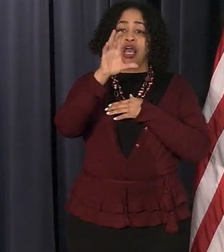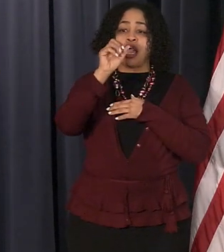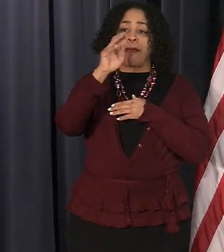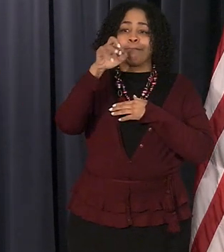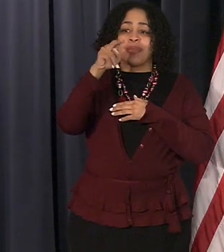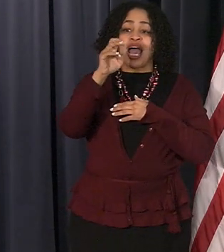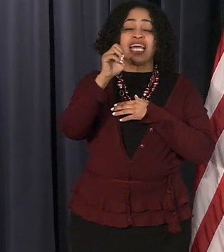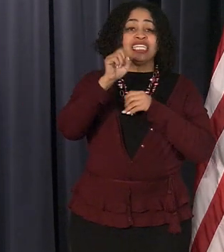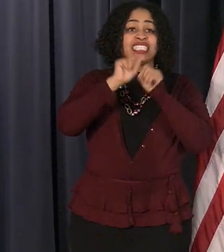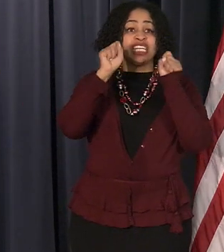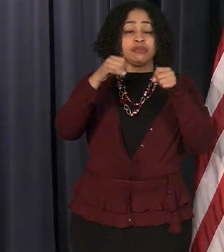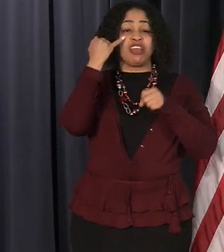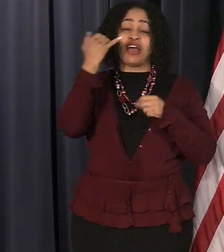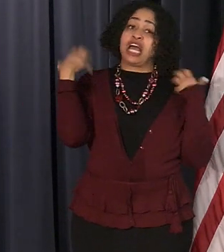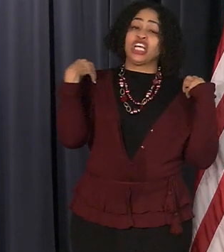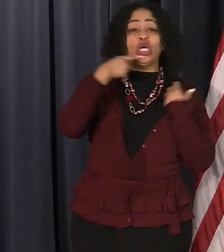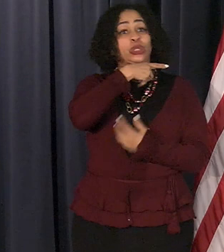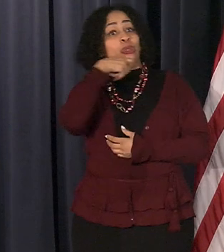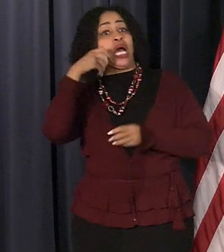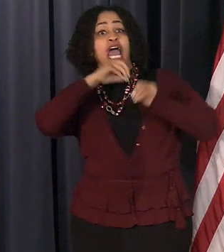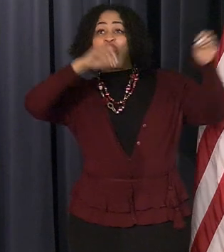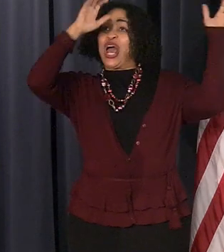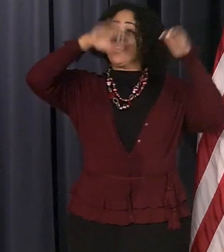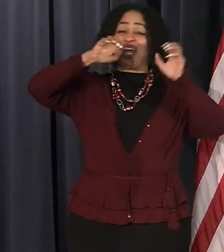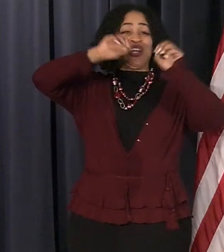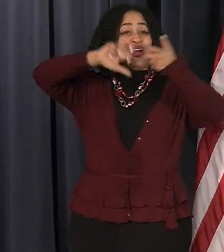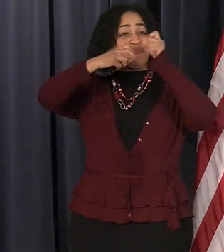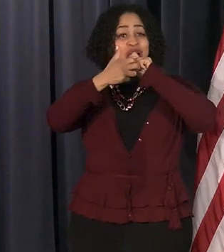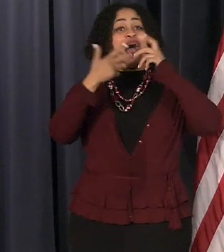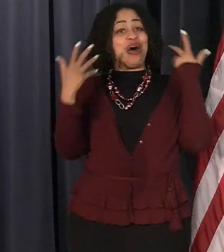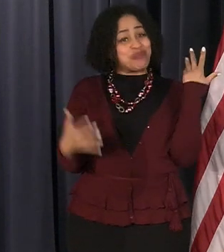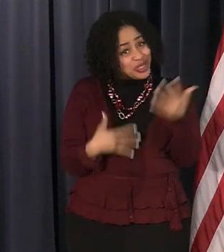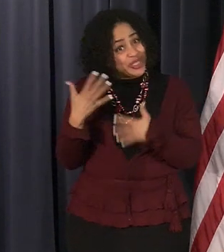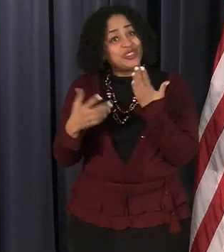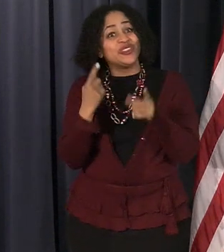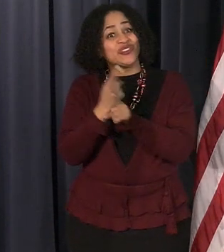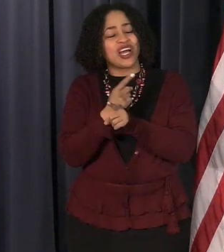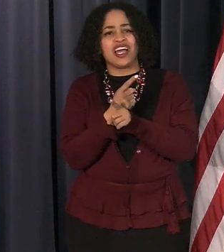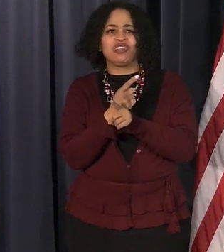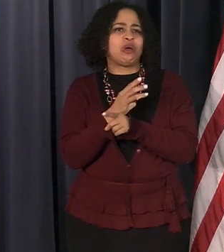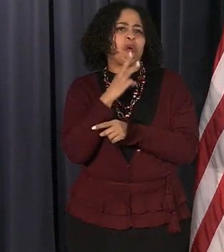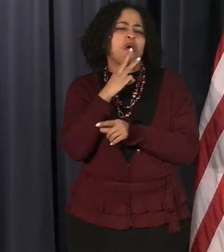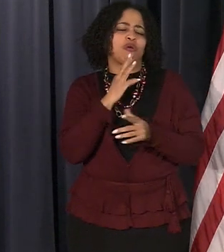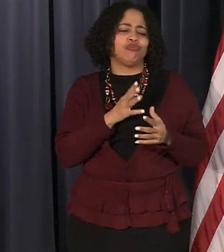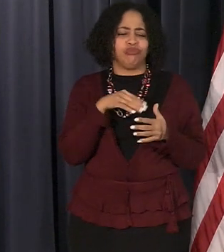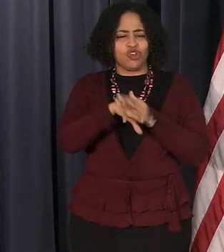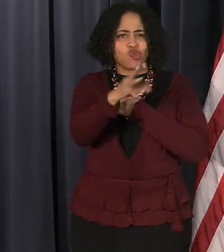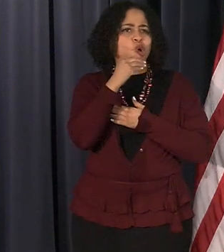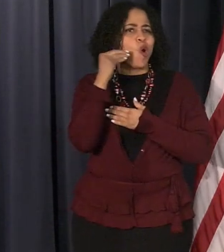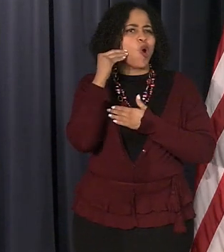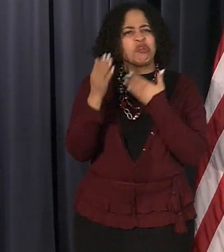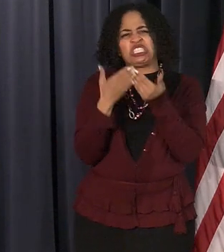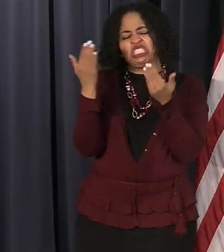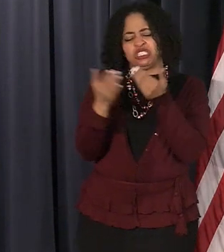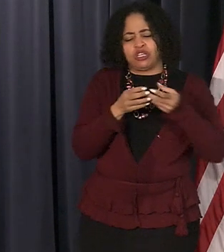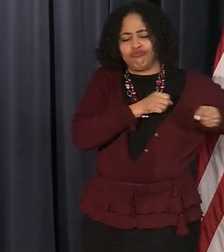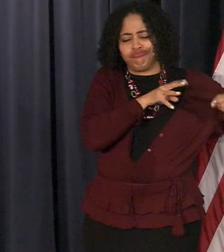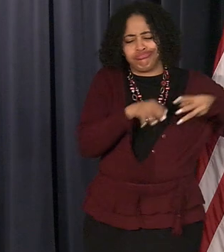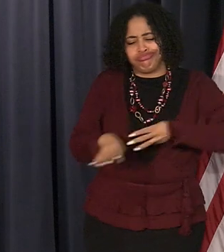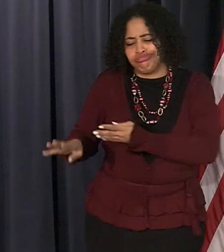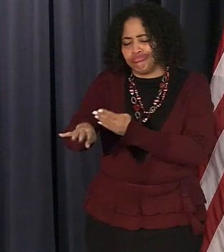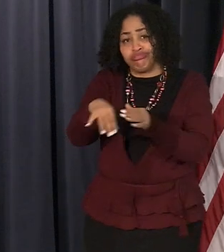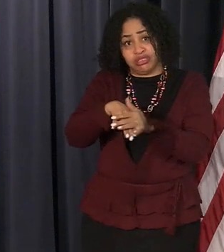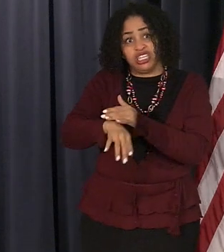when it's a dry day nobody has any issues there's plenty of room for the sewage to come out of your house be treated no problem